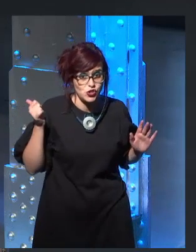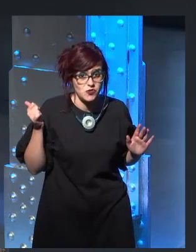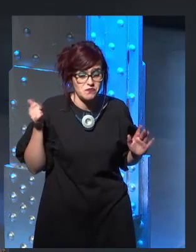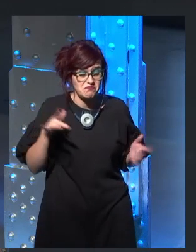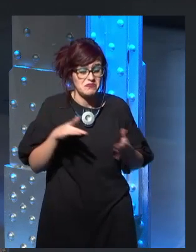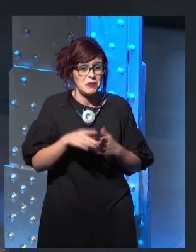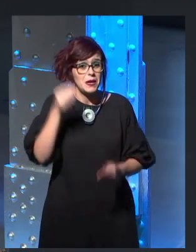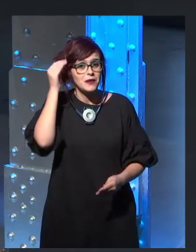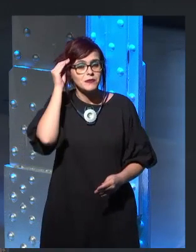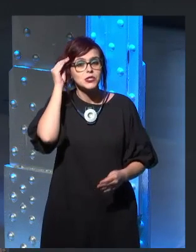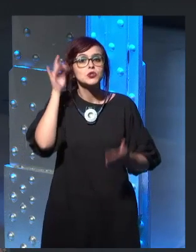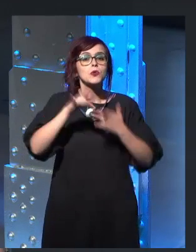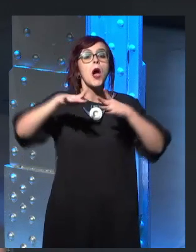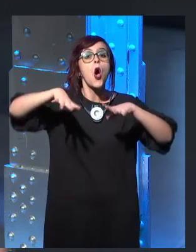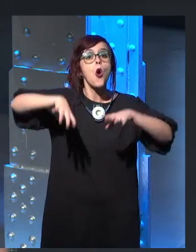either.